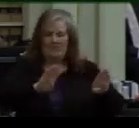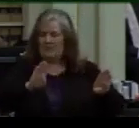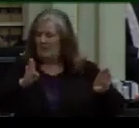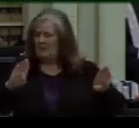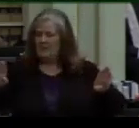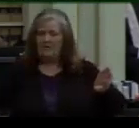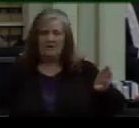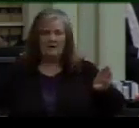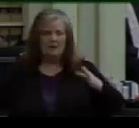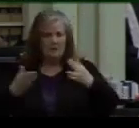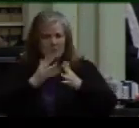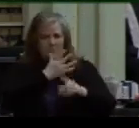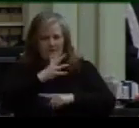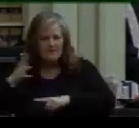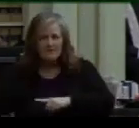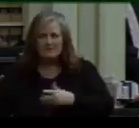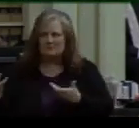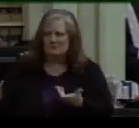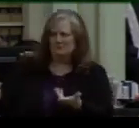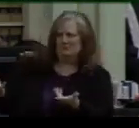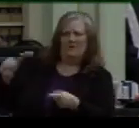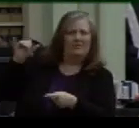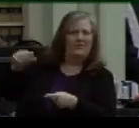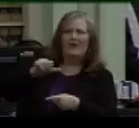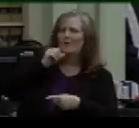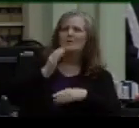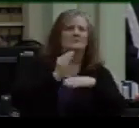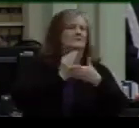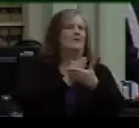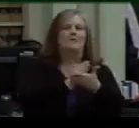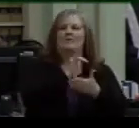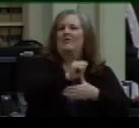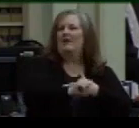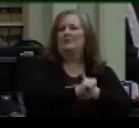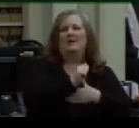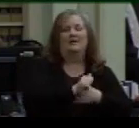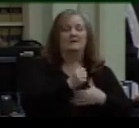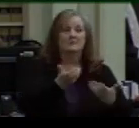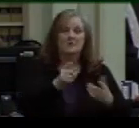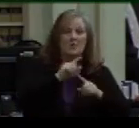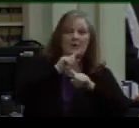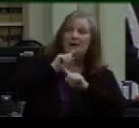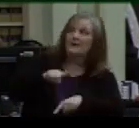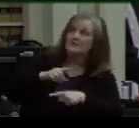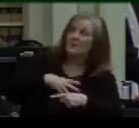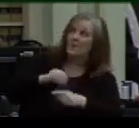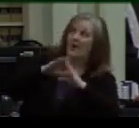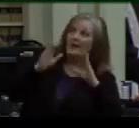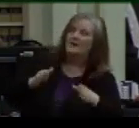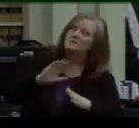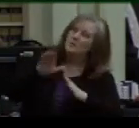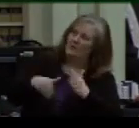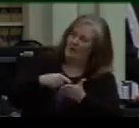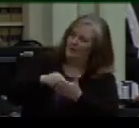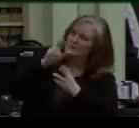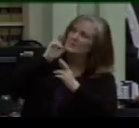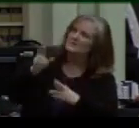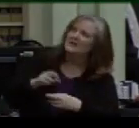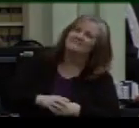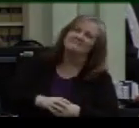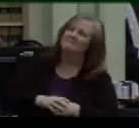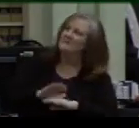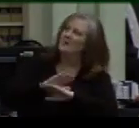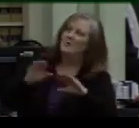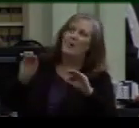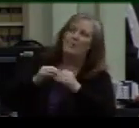will do nothing to stop this threat. So the answer to the White House, with all due respect, no more